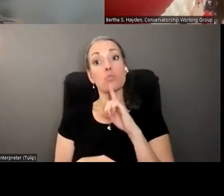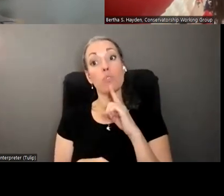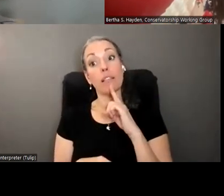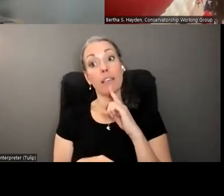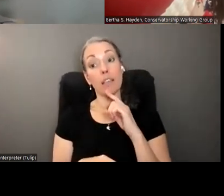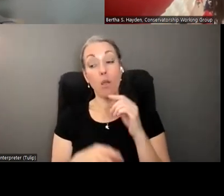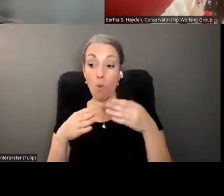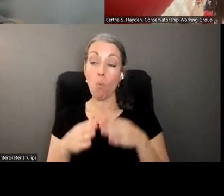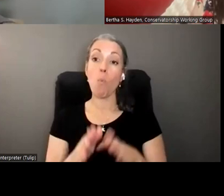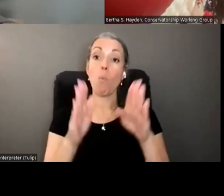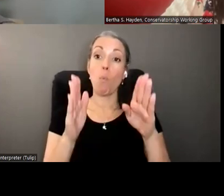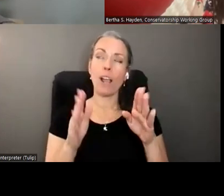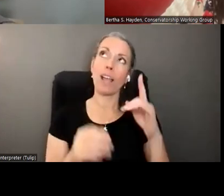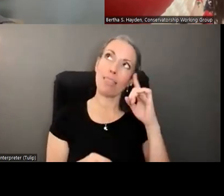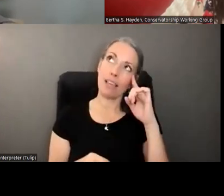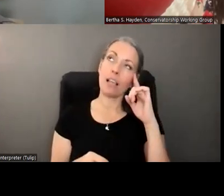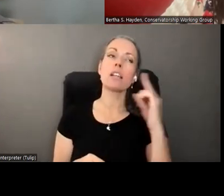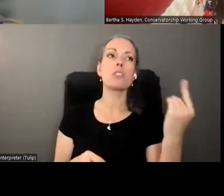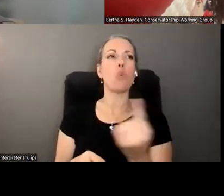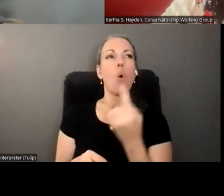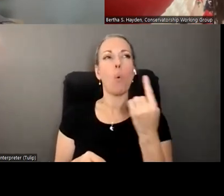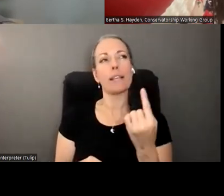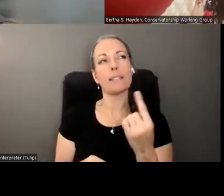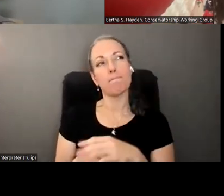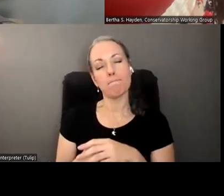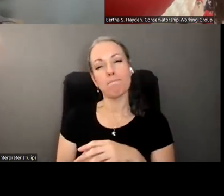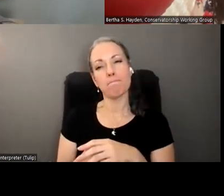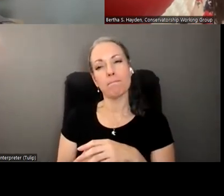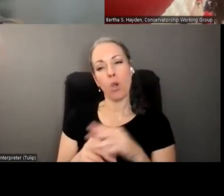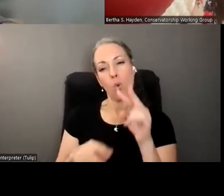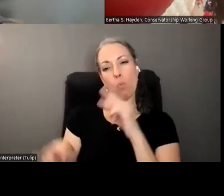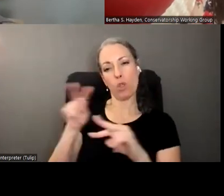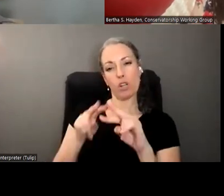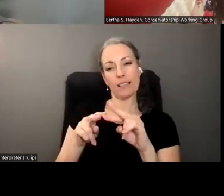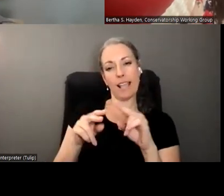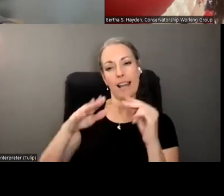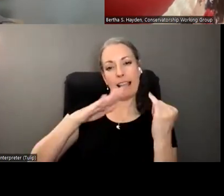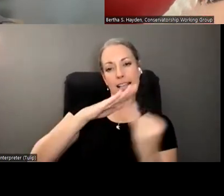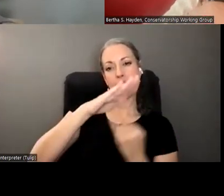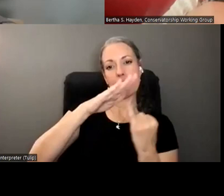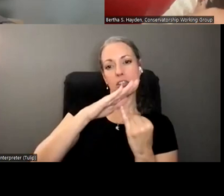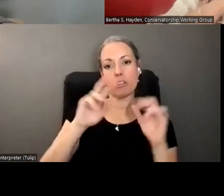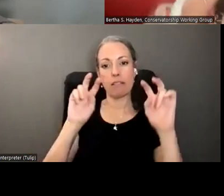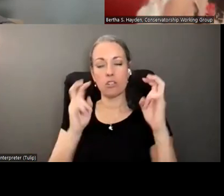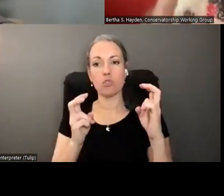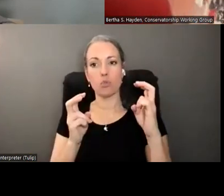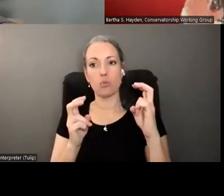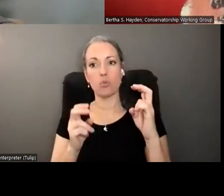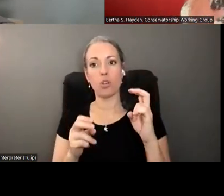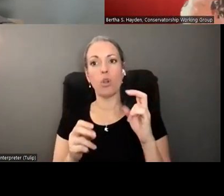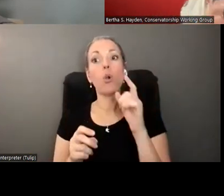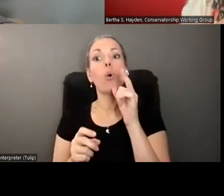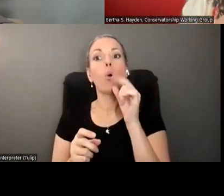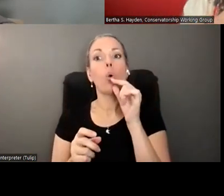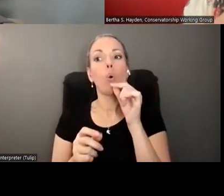way to i i think it's always i think when we're looking at the isolation issue we have to look at the cog of like who's surrounding